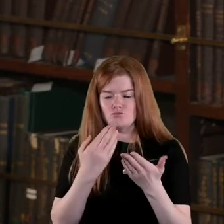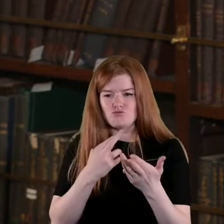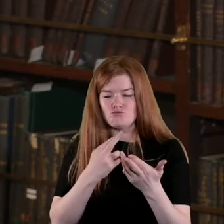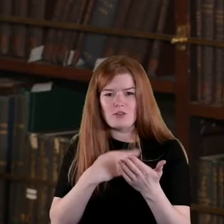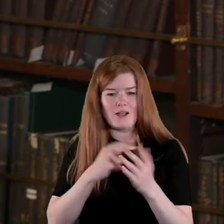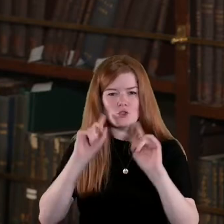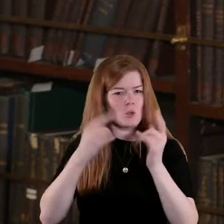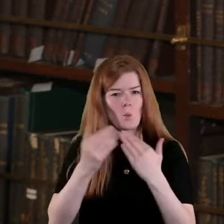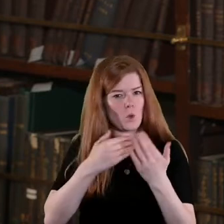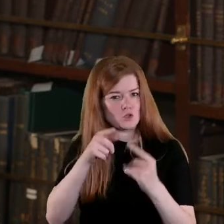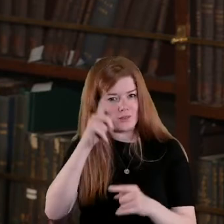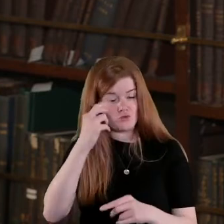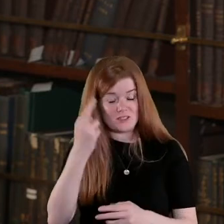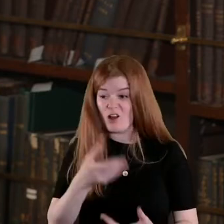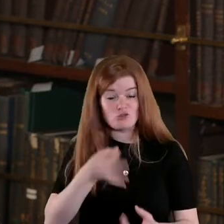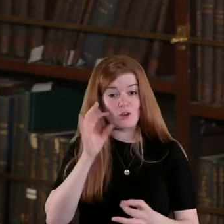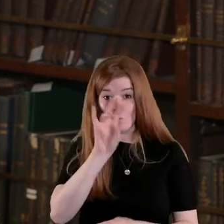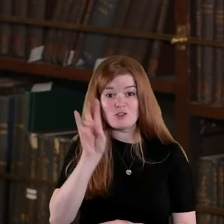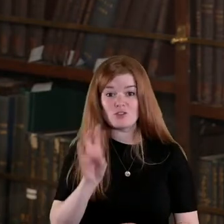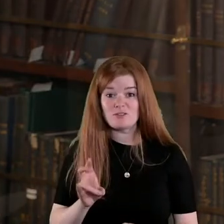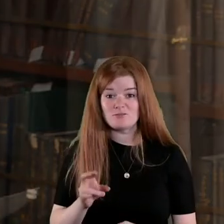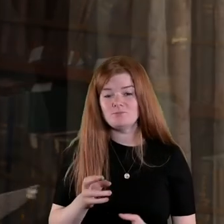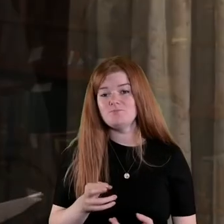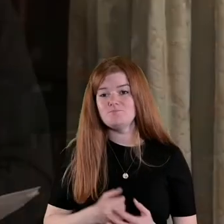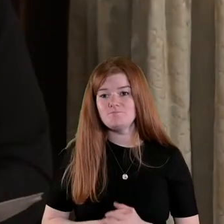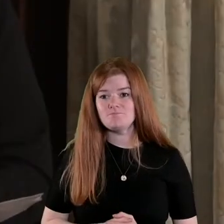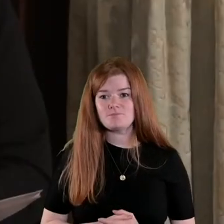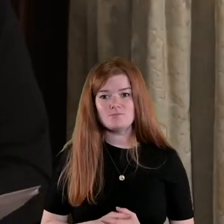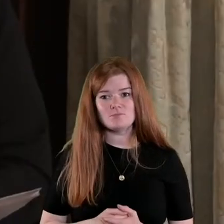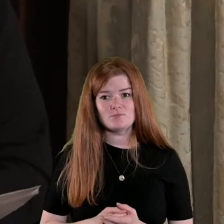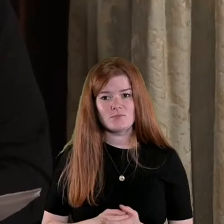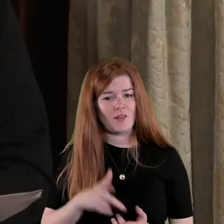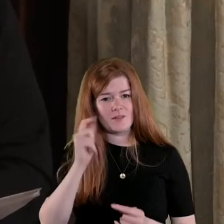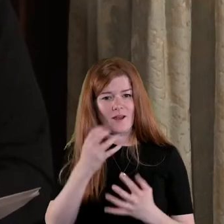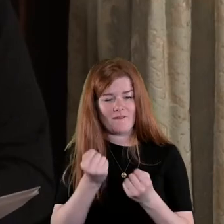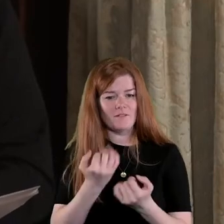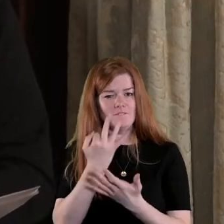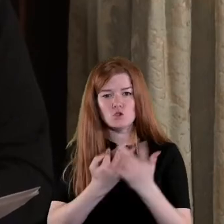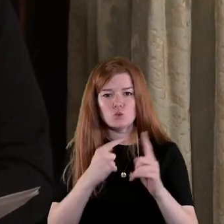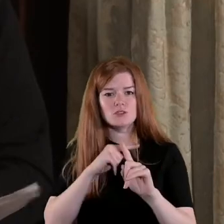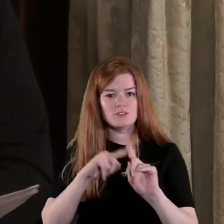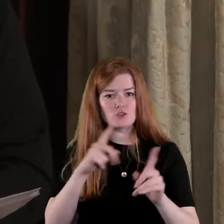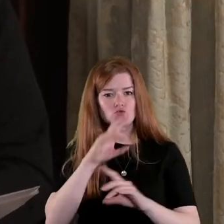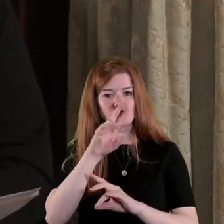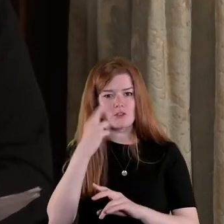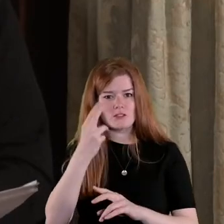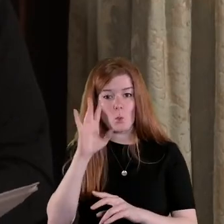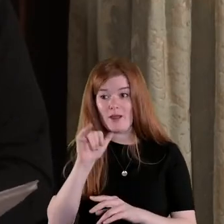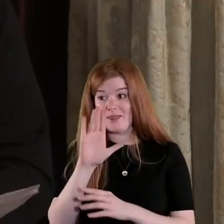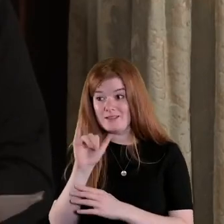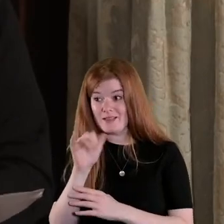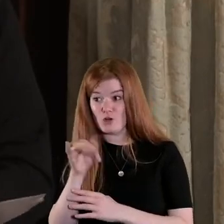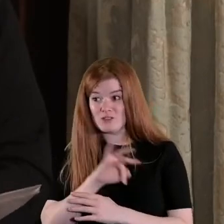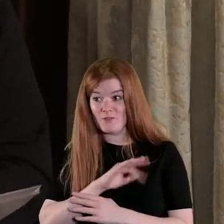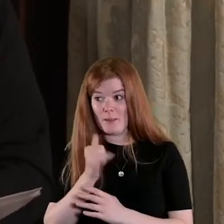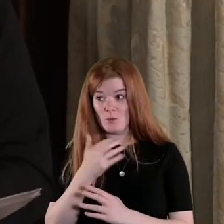emphasis Yeah it's a great question and I mean I think actually there's a number of different reasons and Linda might want to